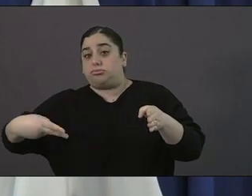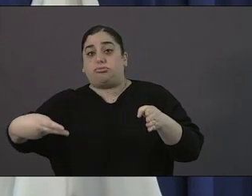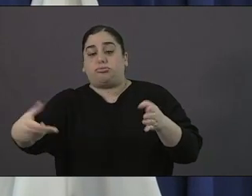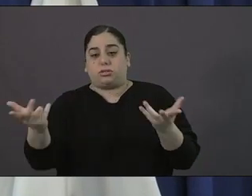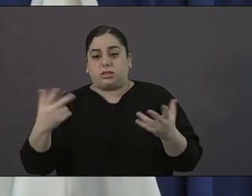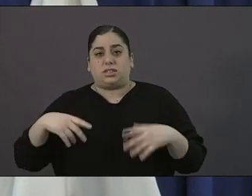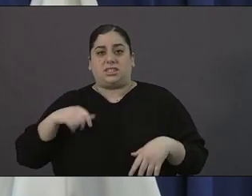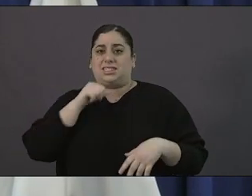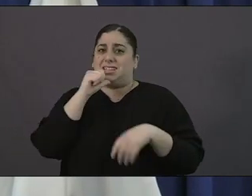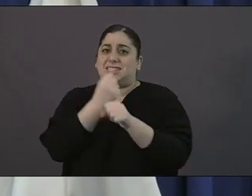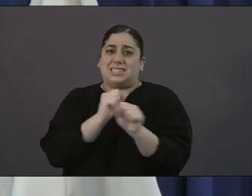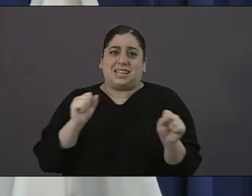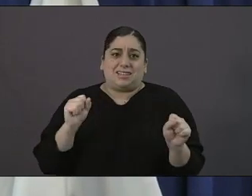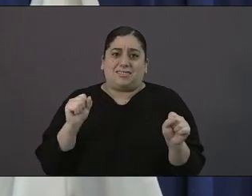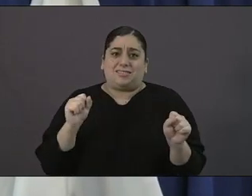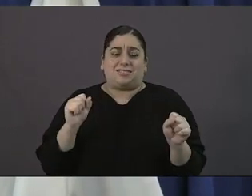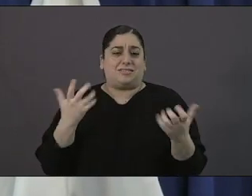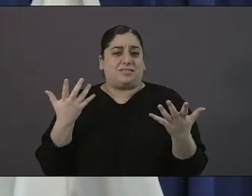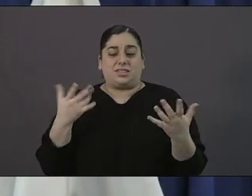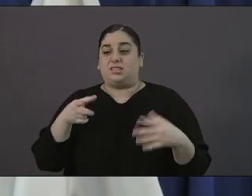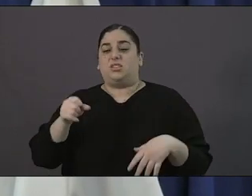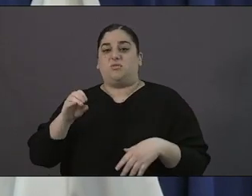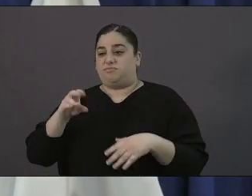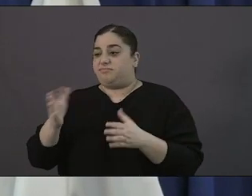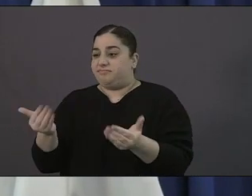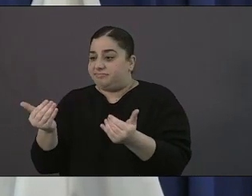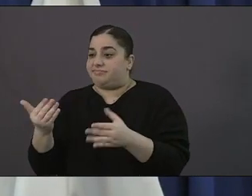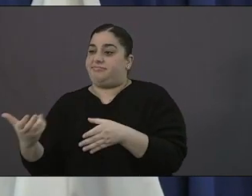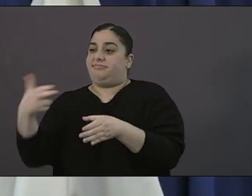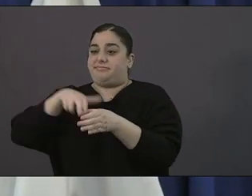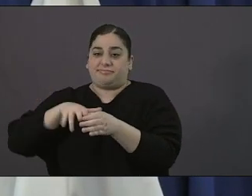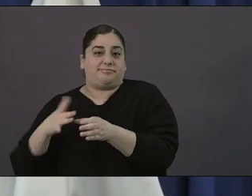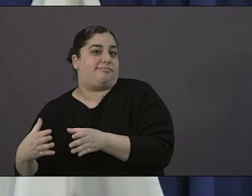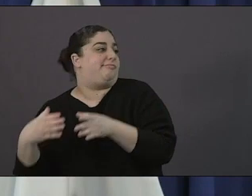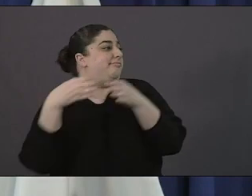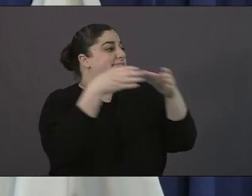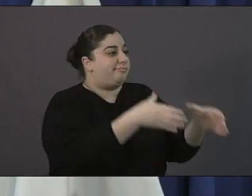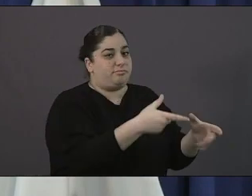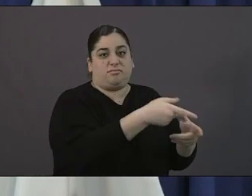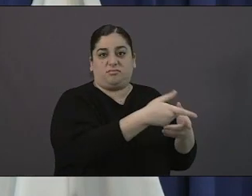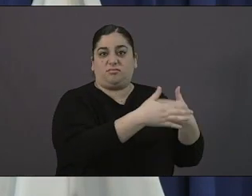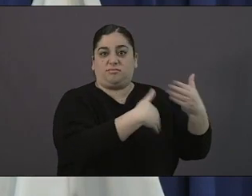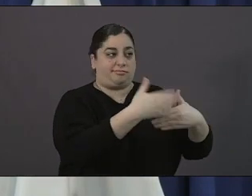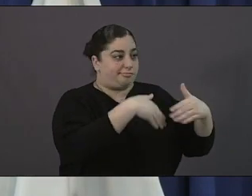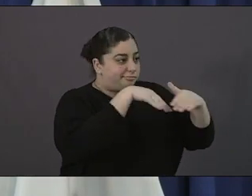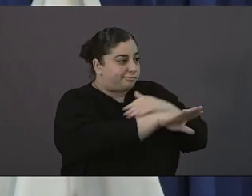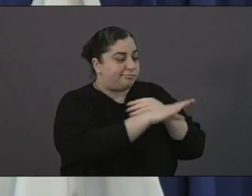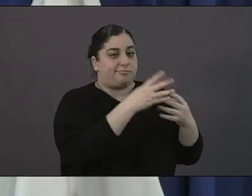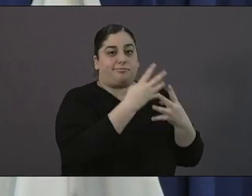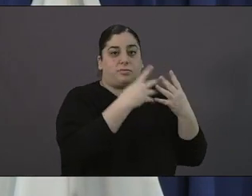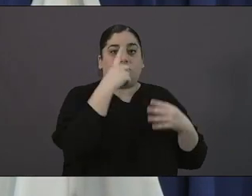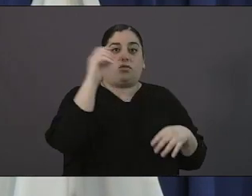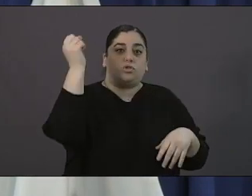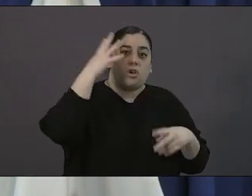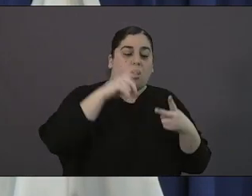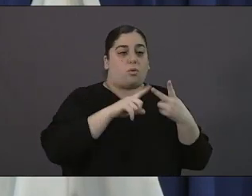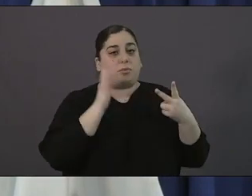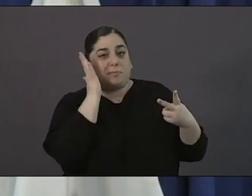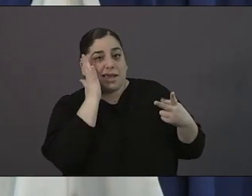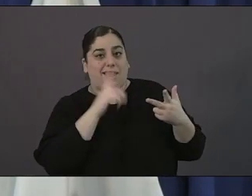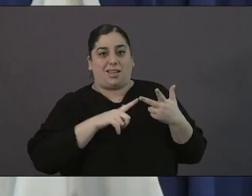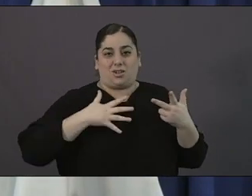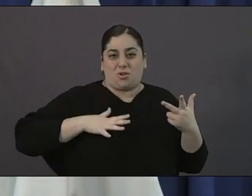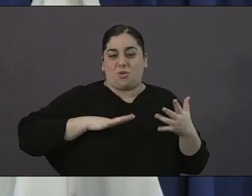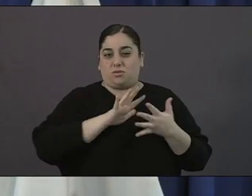out there because they're working not only for the convention center those folks that qualify at the motels addiction programs substance abuse efforts others